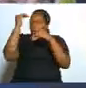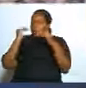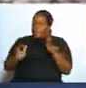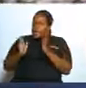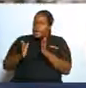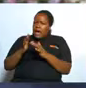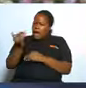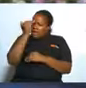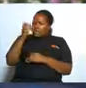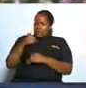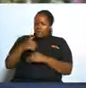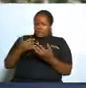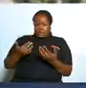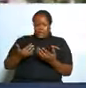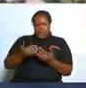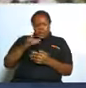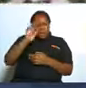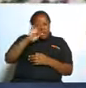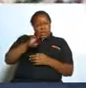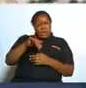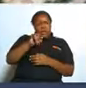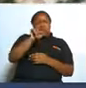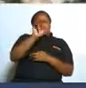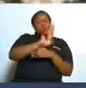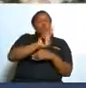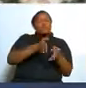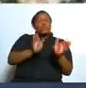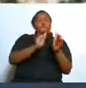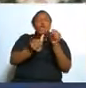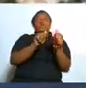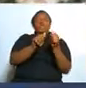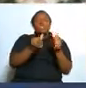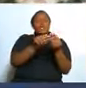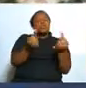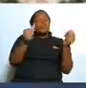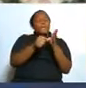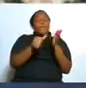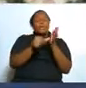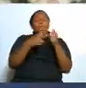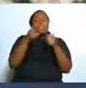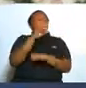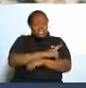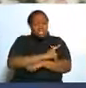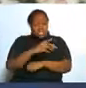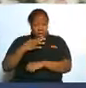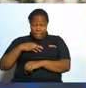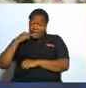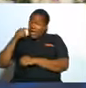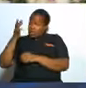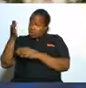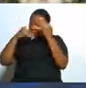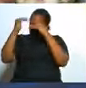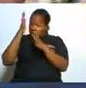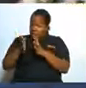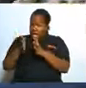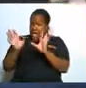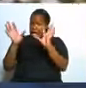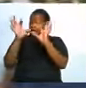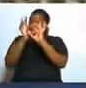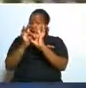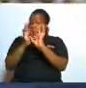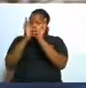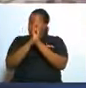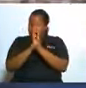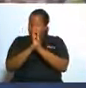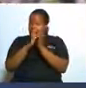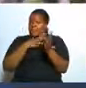me what method did you use to take just seven days i said is the combination between prayer and